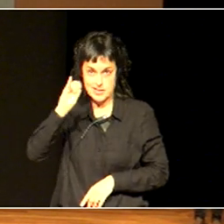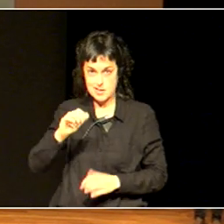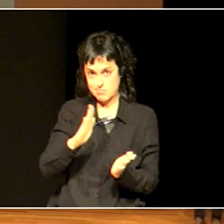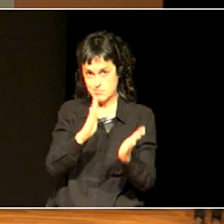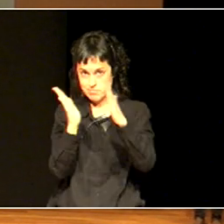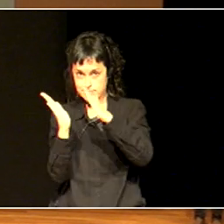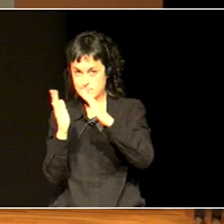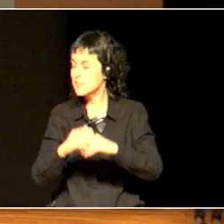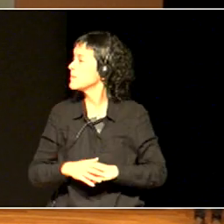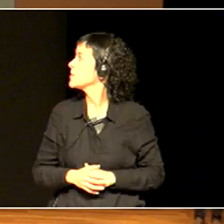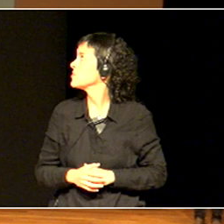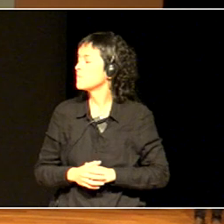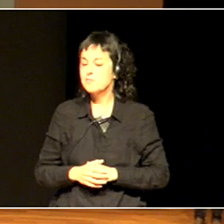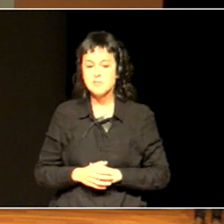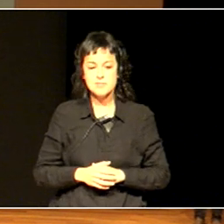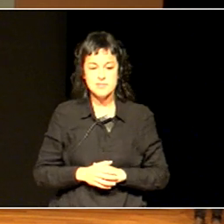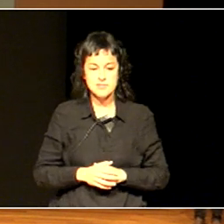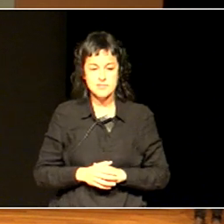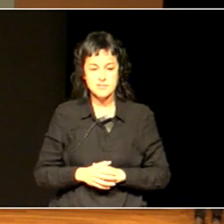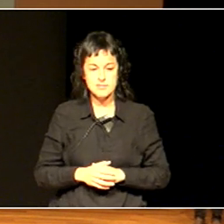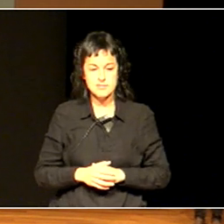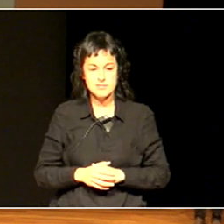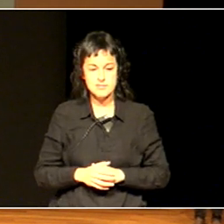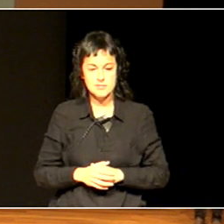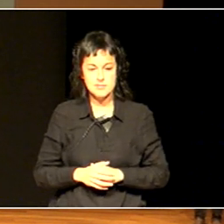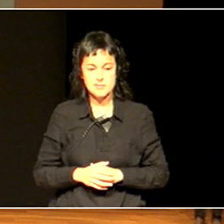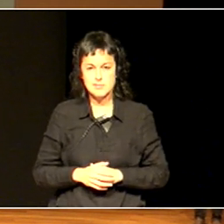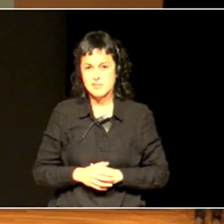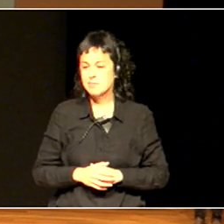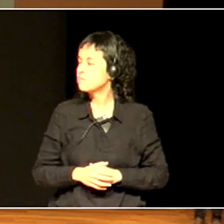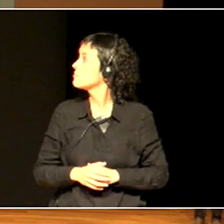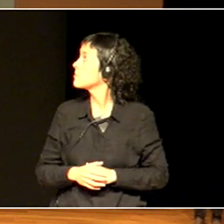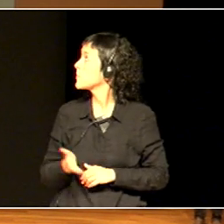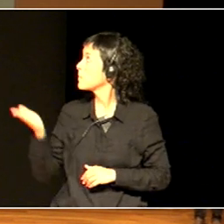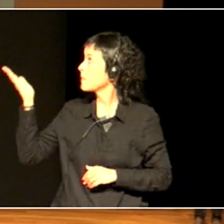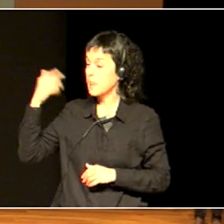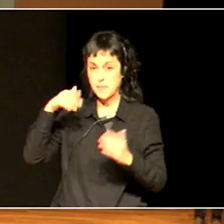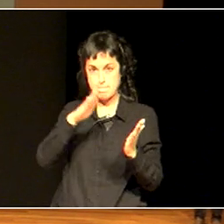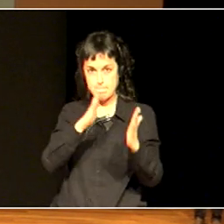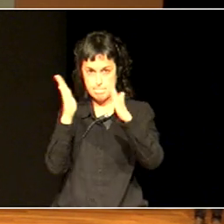Notice that PISA is leaning.